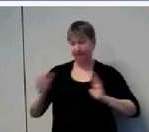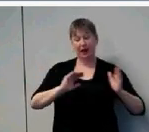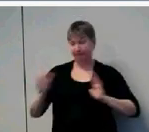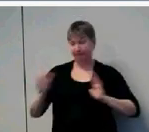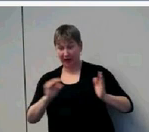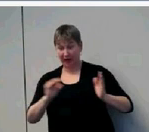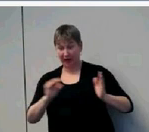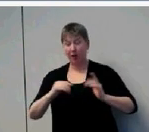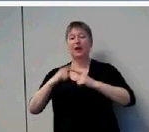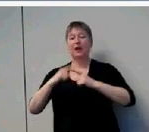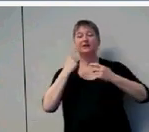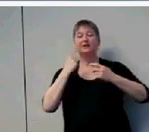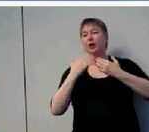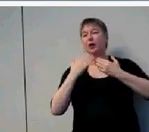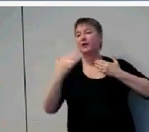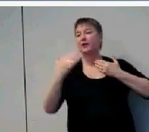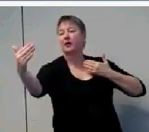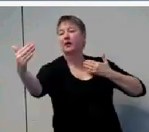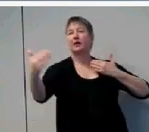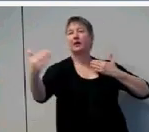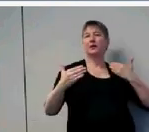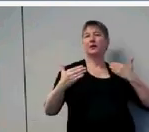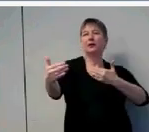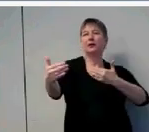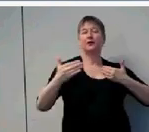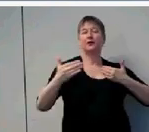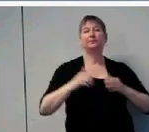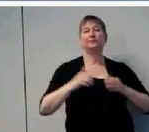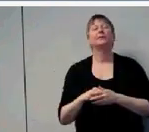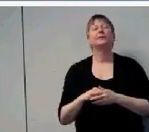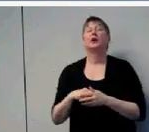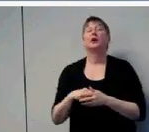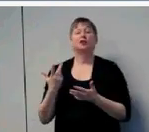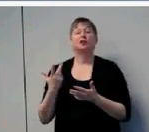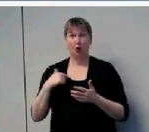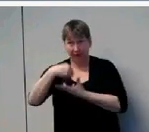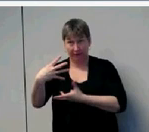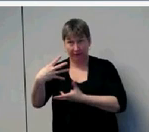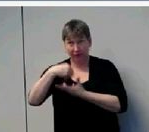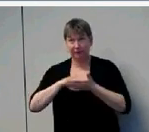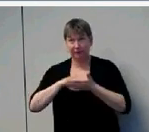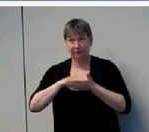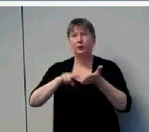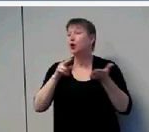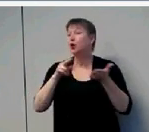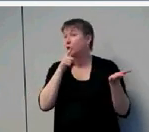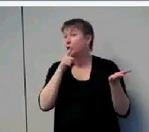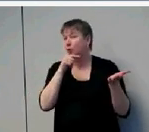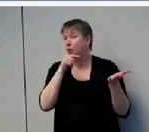What were the inclusion criteria? First of all, the families needed to be speaking English in the home.